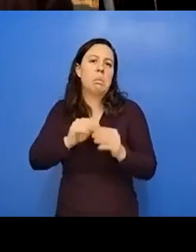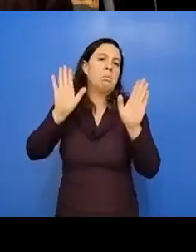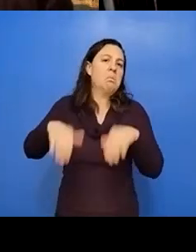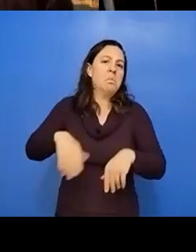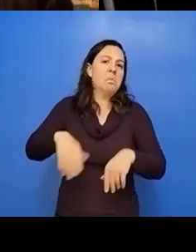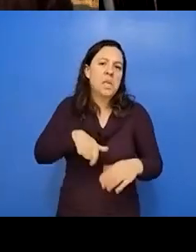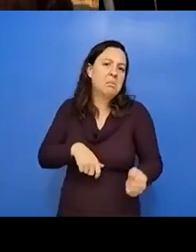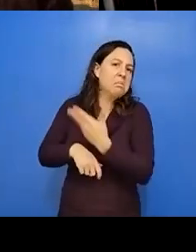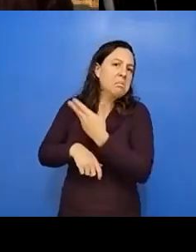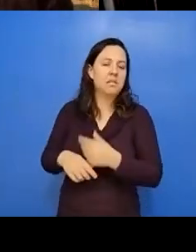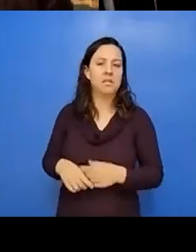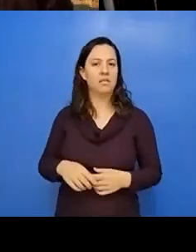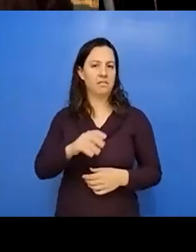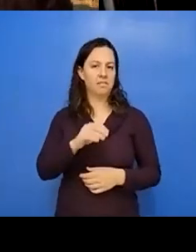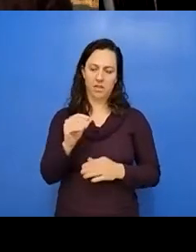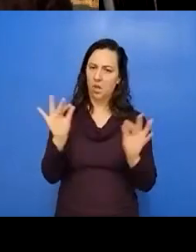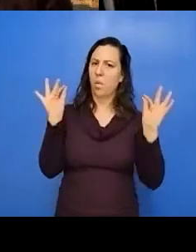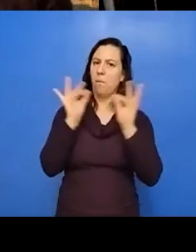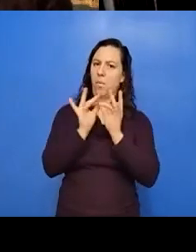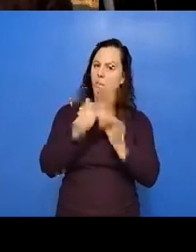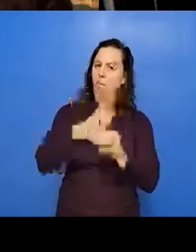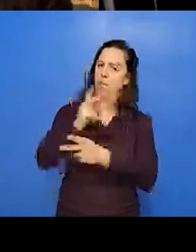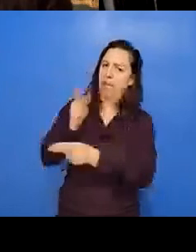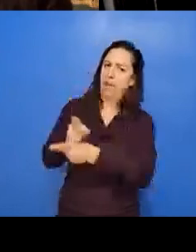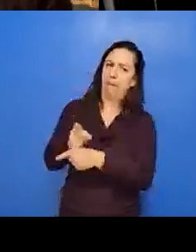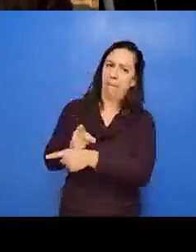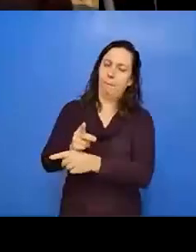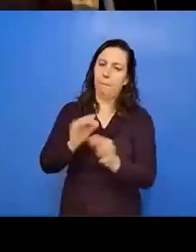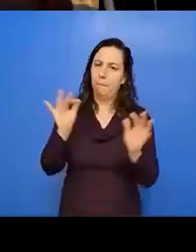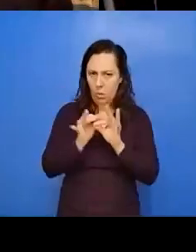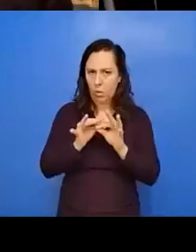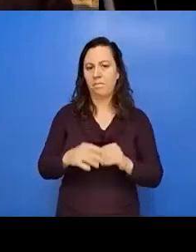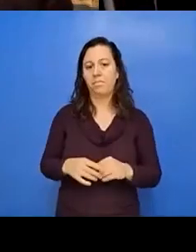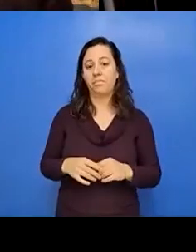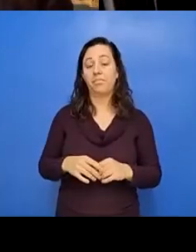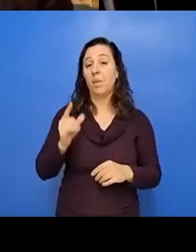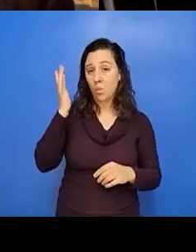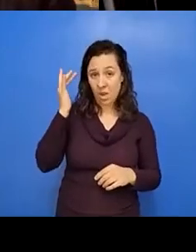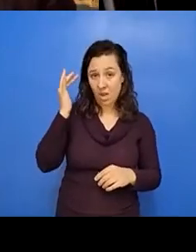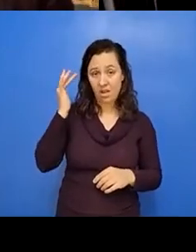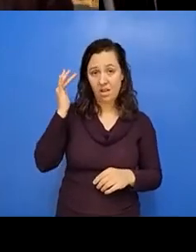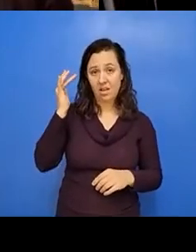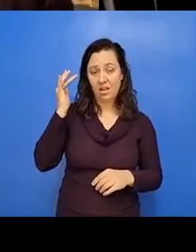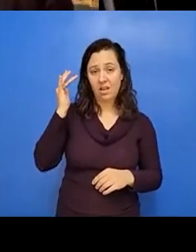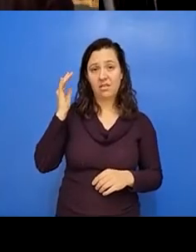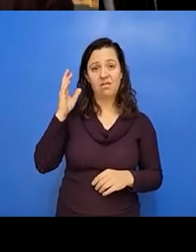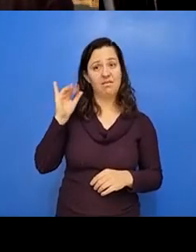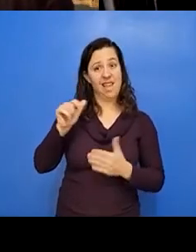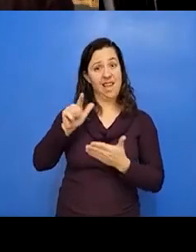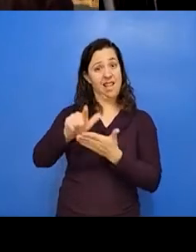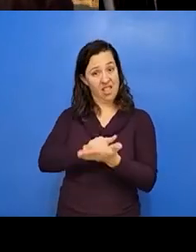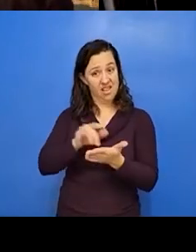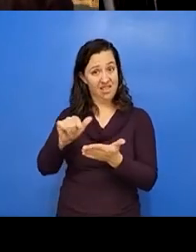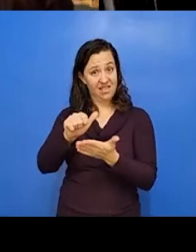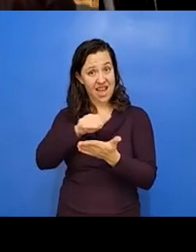it's really critical that we preserve the Indian Child Welfare Act because that act facilitates